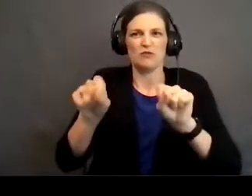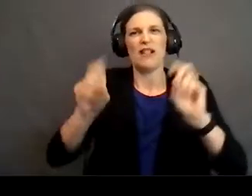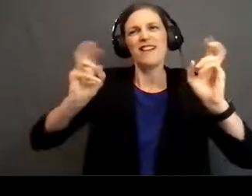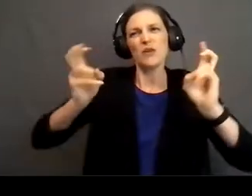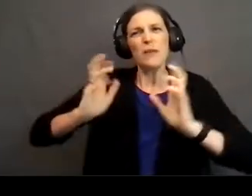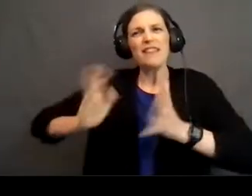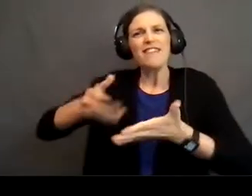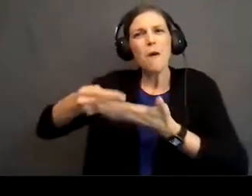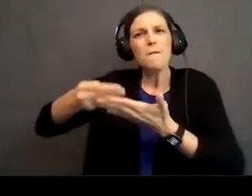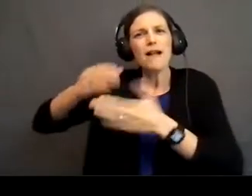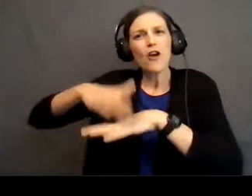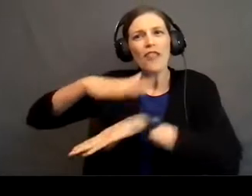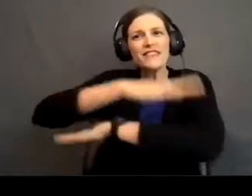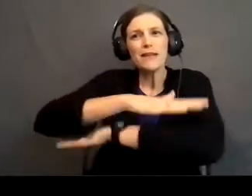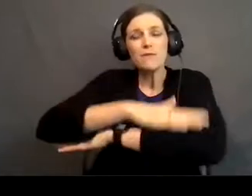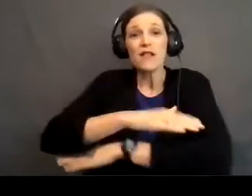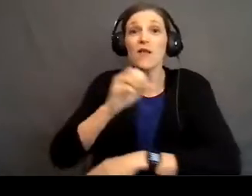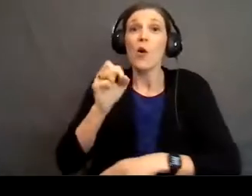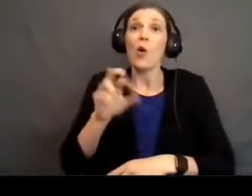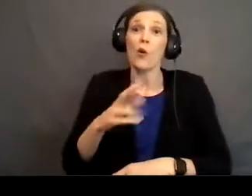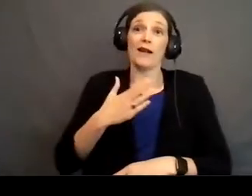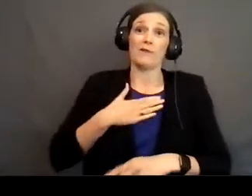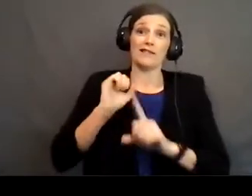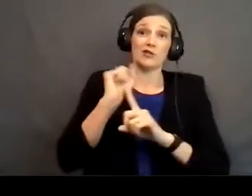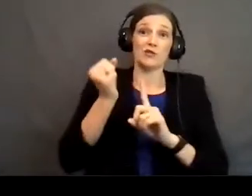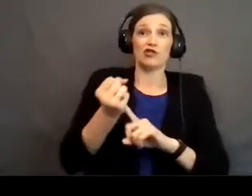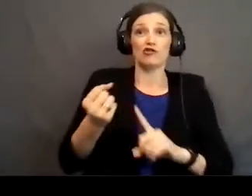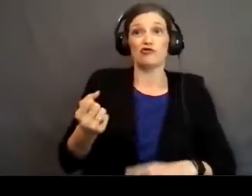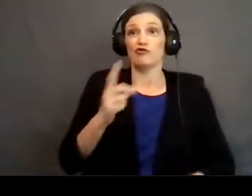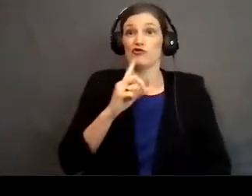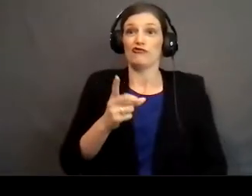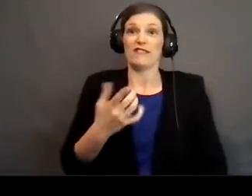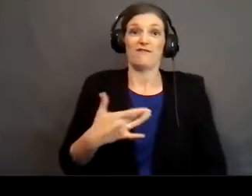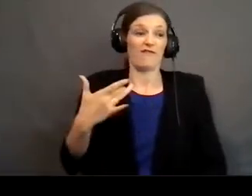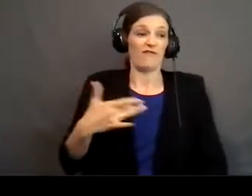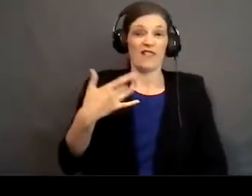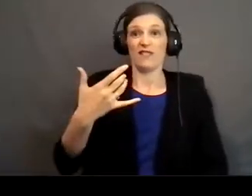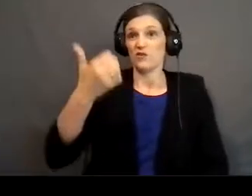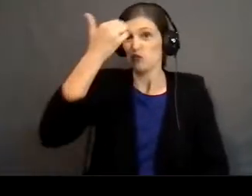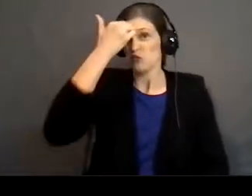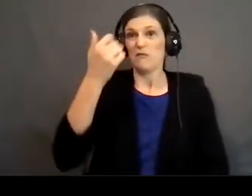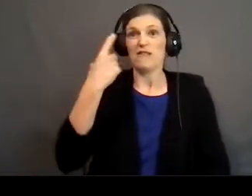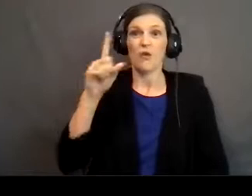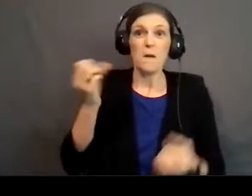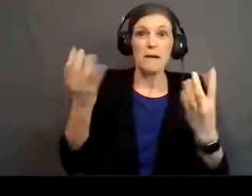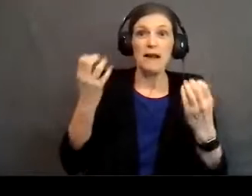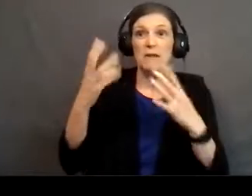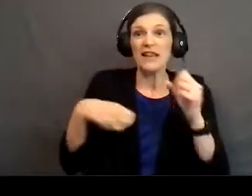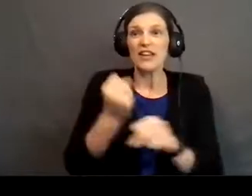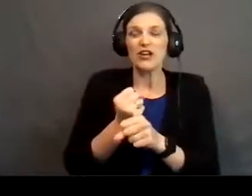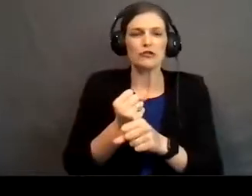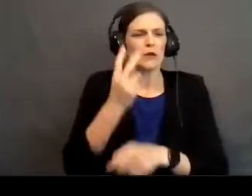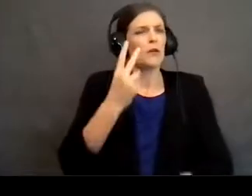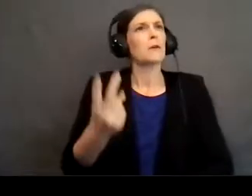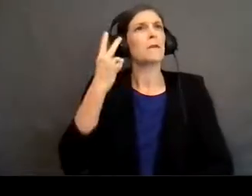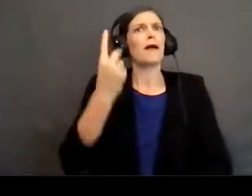table. Or, in my case, you just end up feeling really stupid for years and years and years. When you think back on, you know, one of the biggest